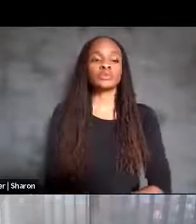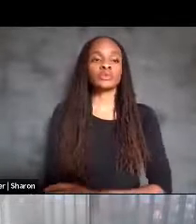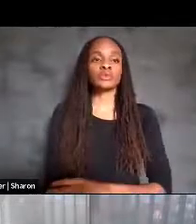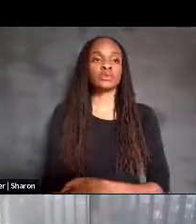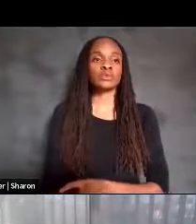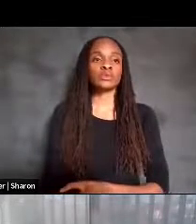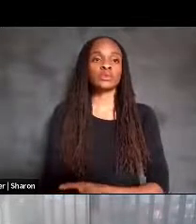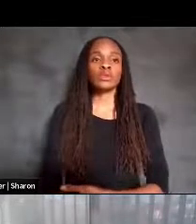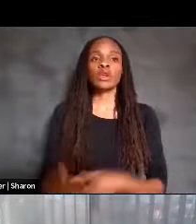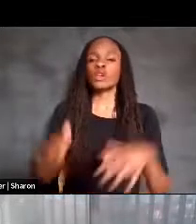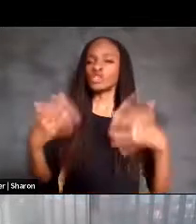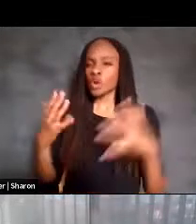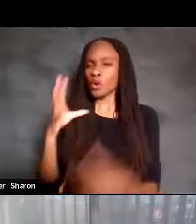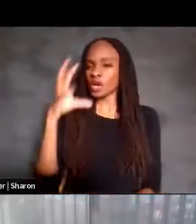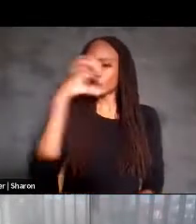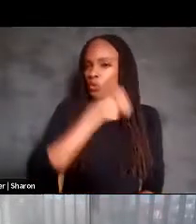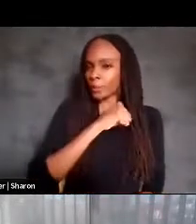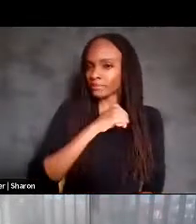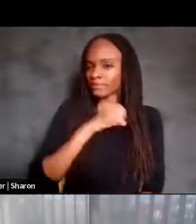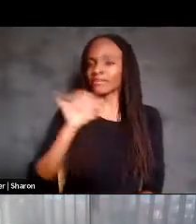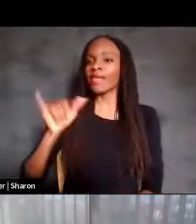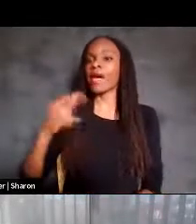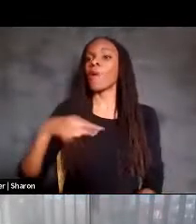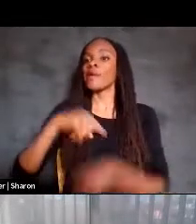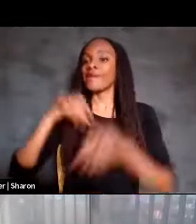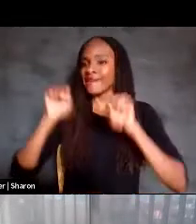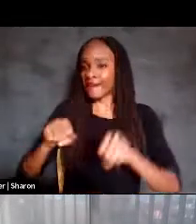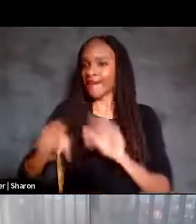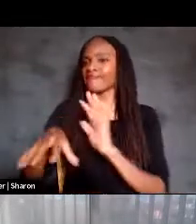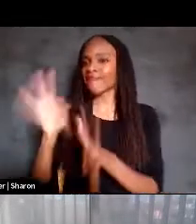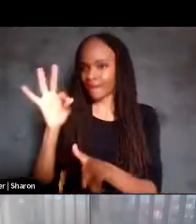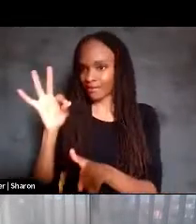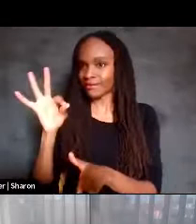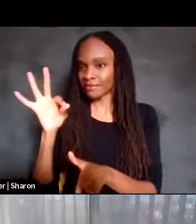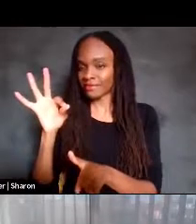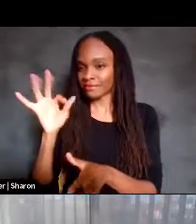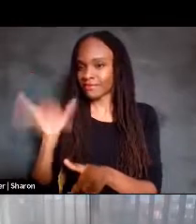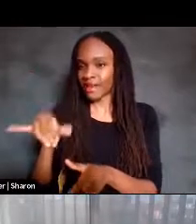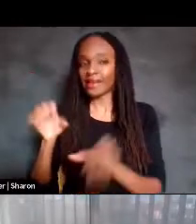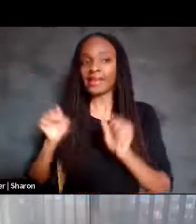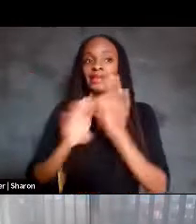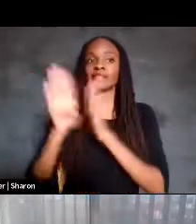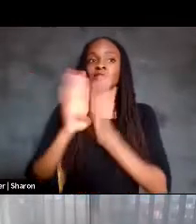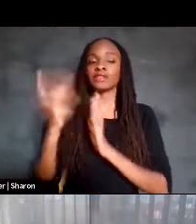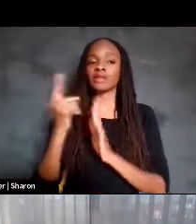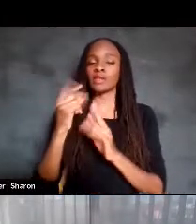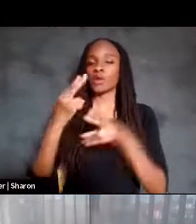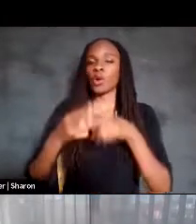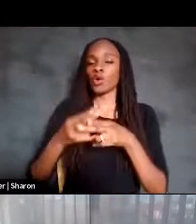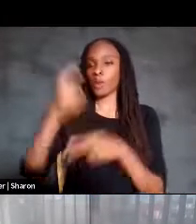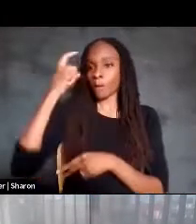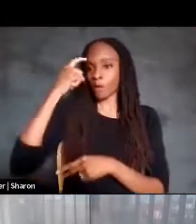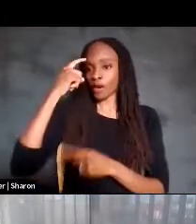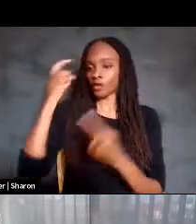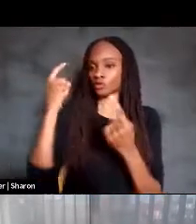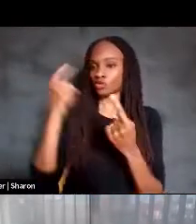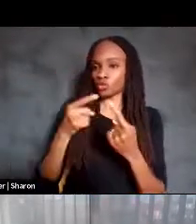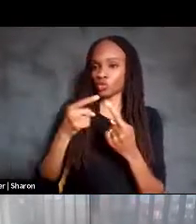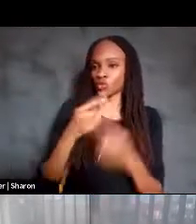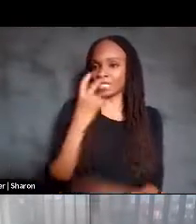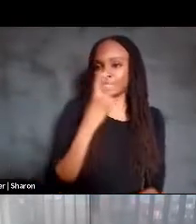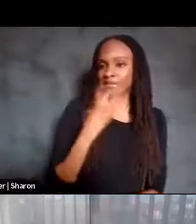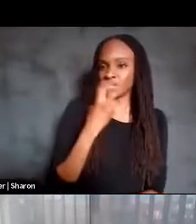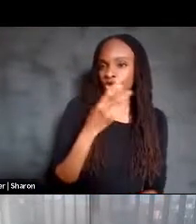So assuming that we could find it, we could develop something called brain to speech technology. So this can help us